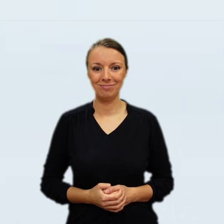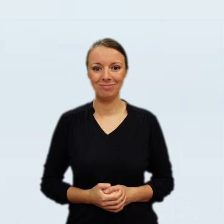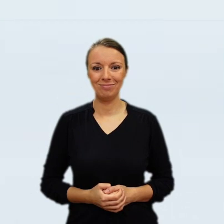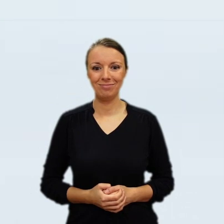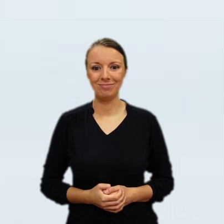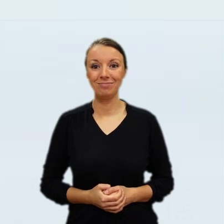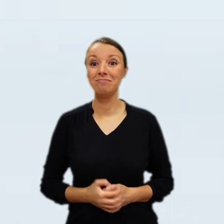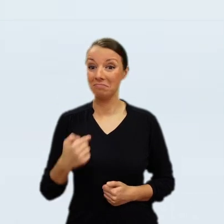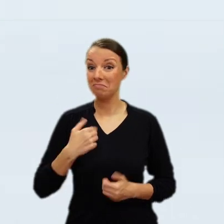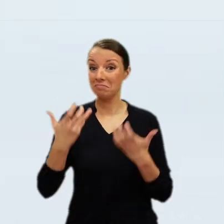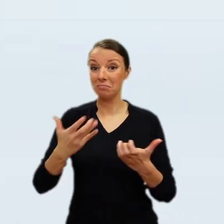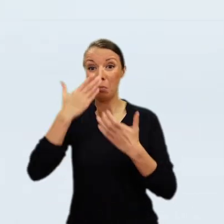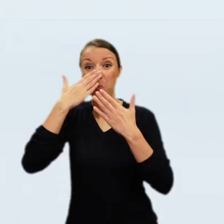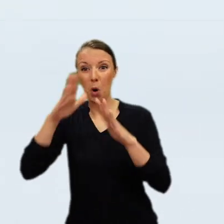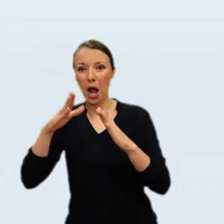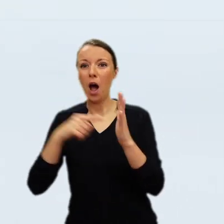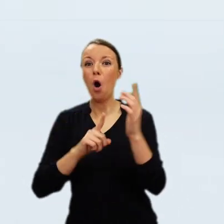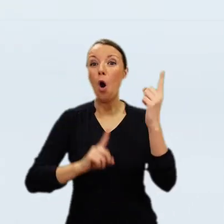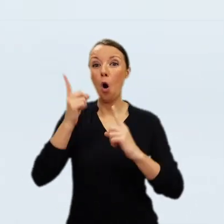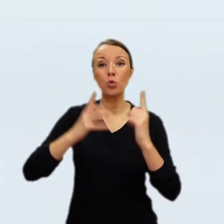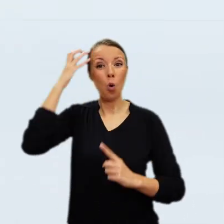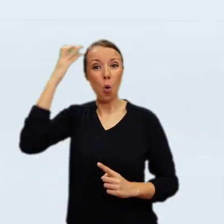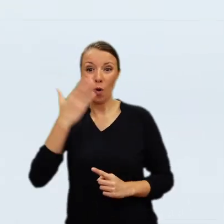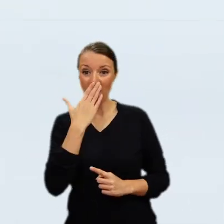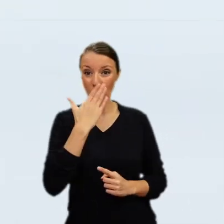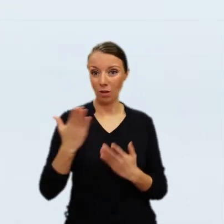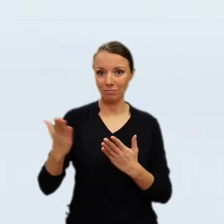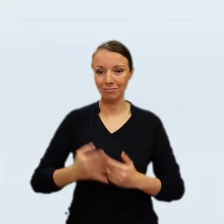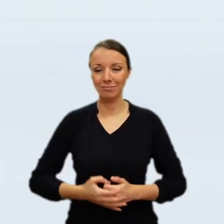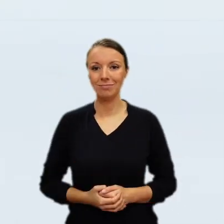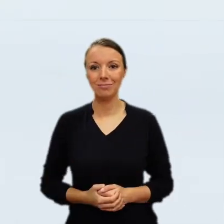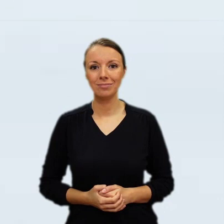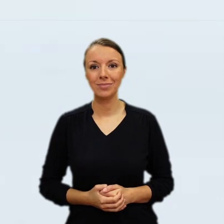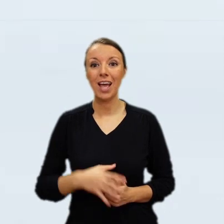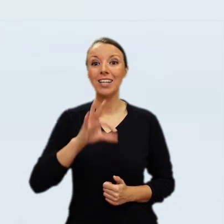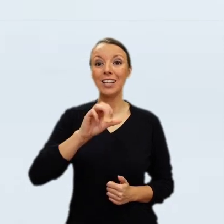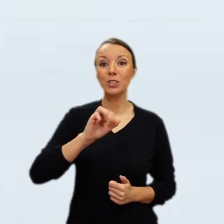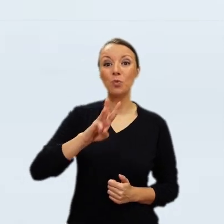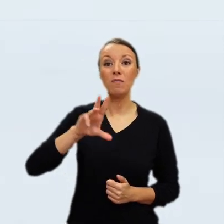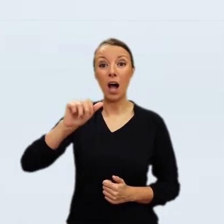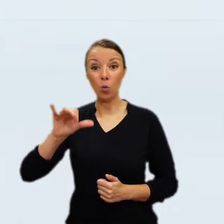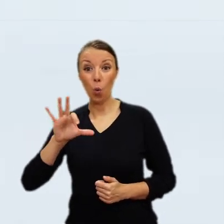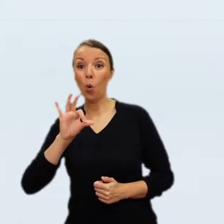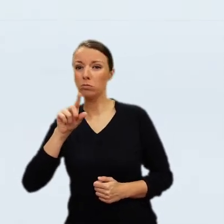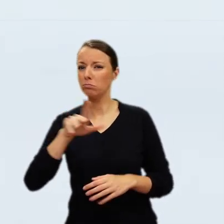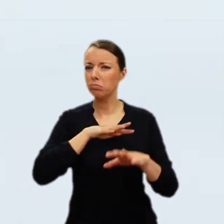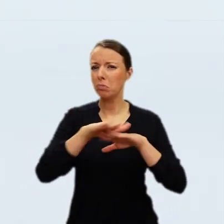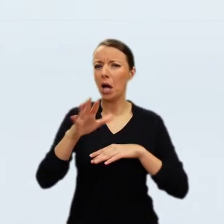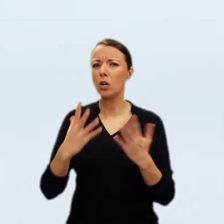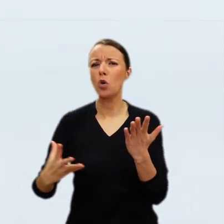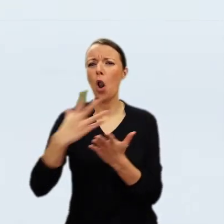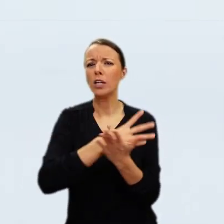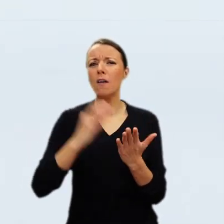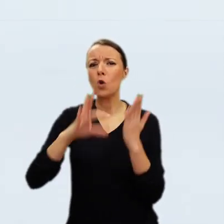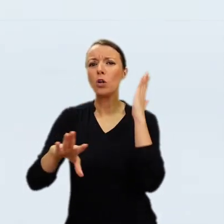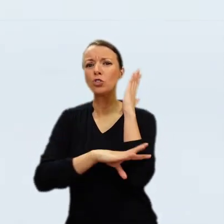time identifies the man on horseback as a Cossack. Not a Polish cavalry man of any kind, but a foreign and